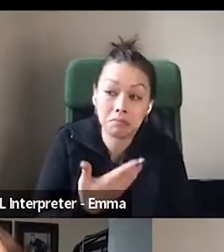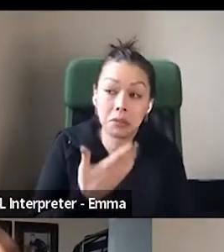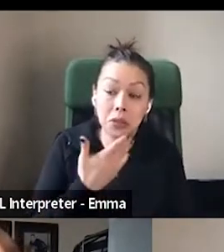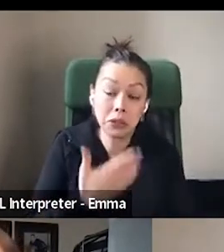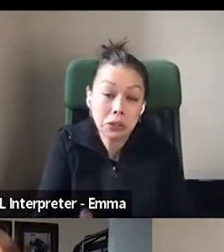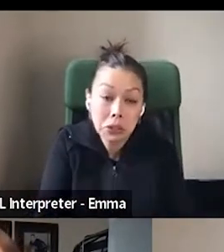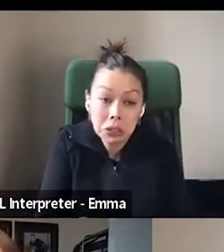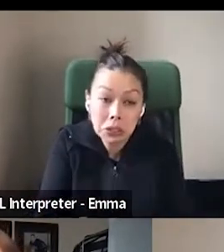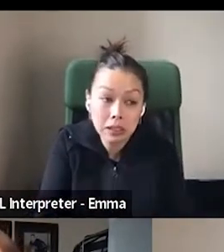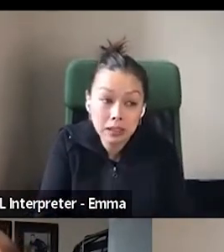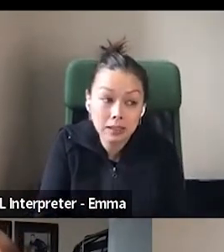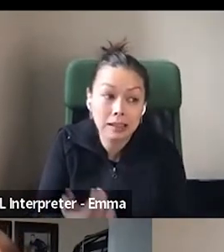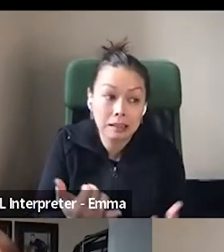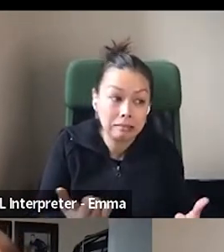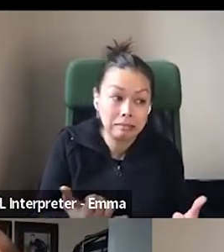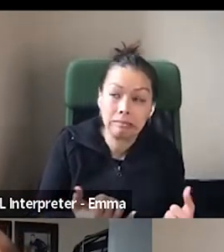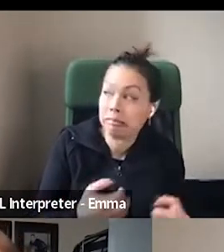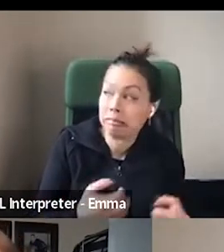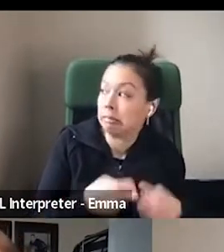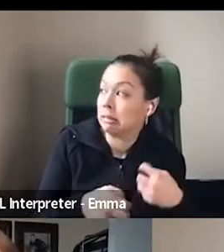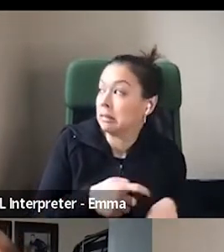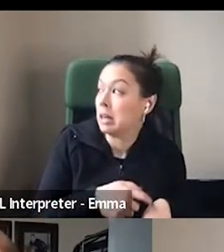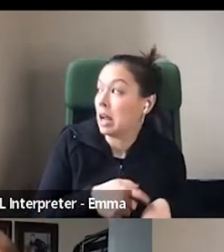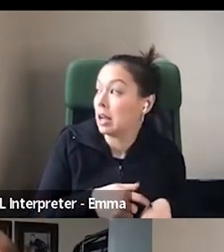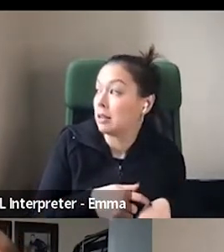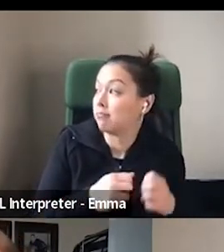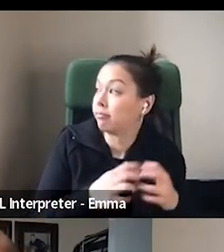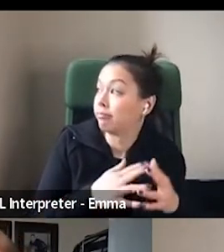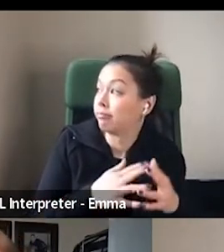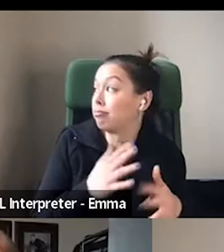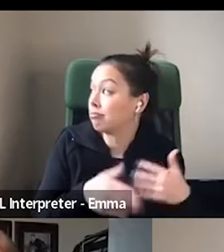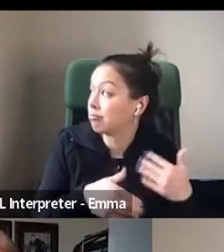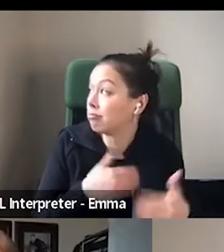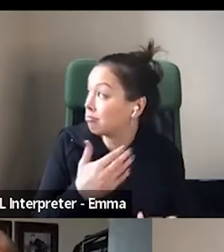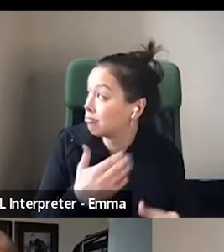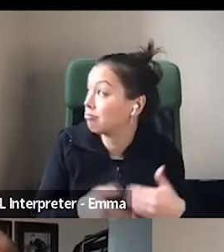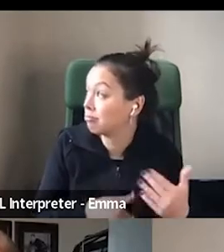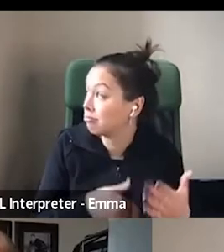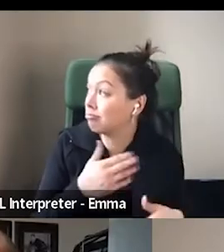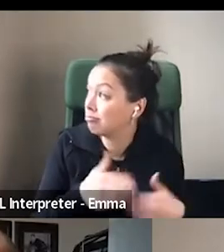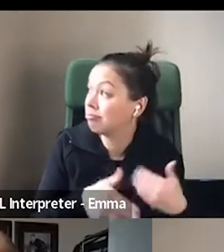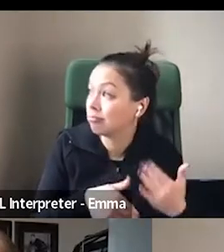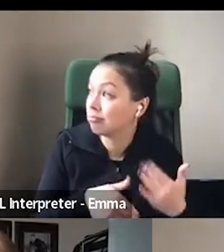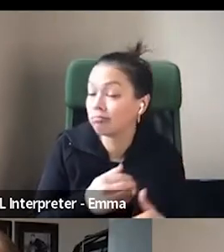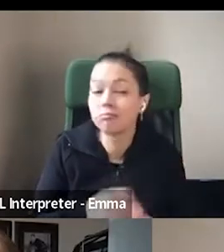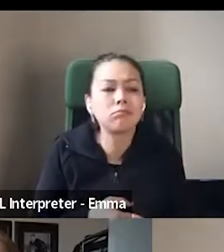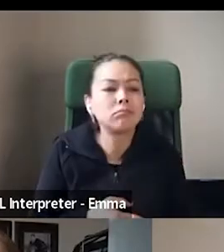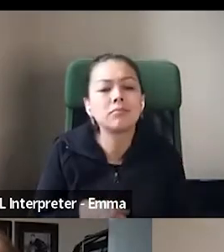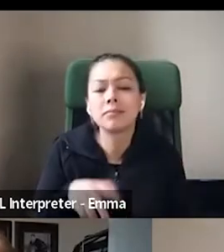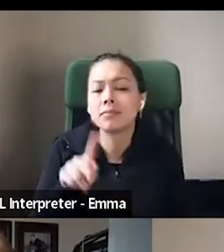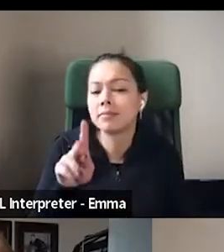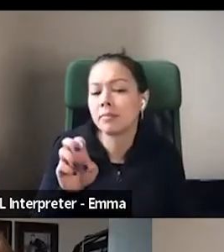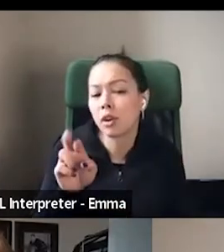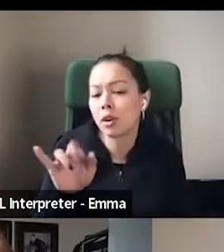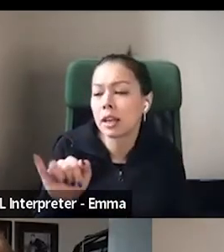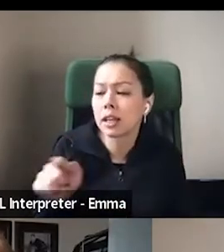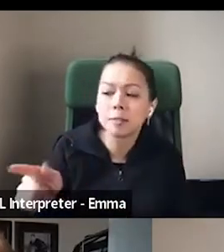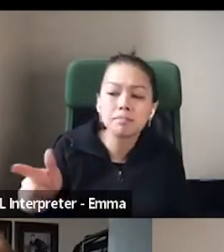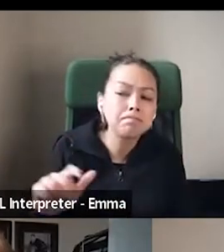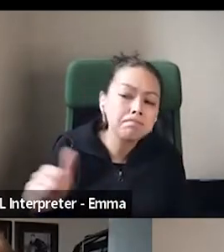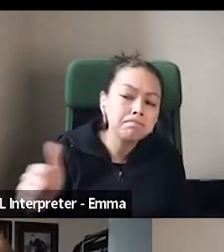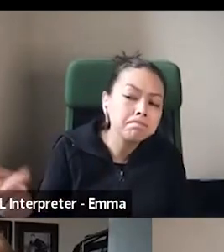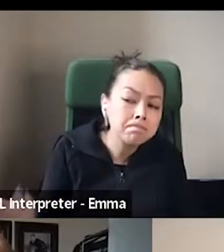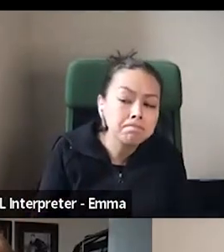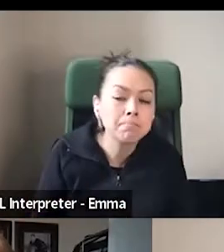And Carrie Doyle, what is your. Well, a lifelong book lover, obviously, but